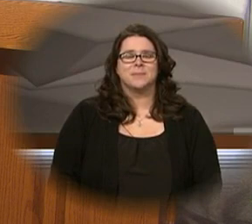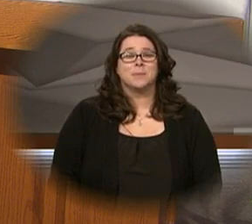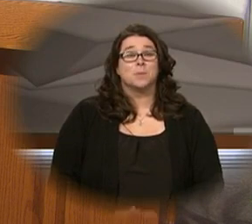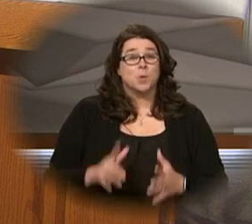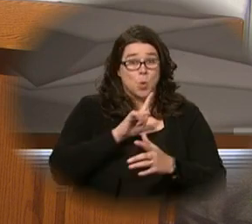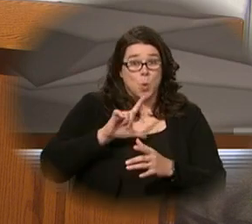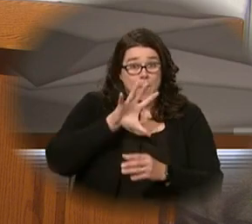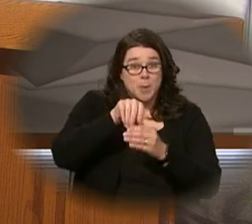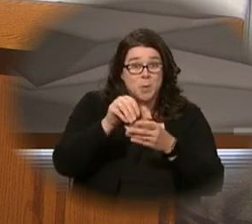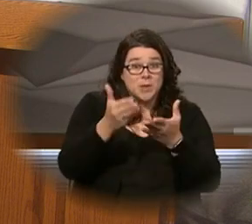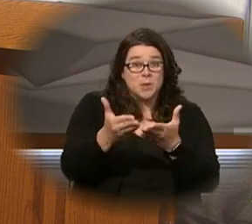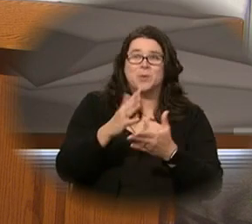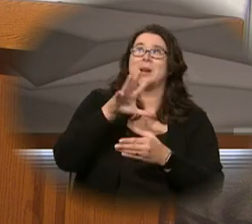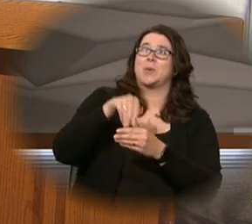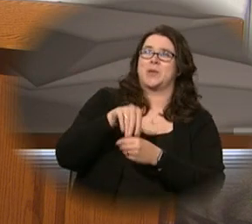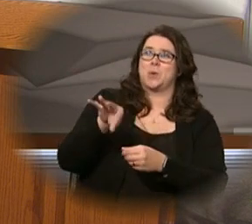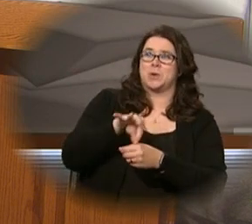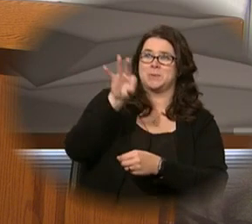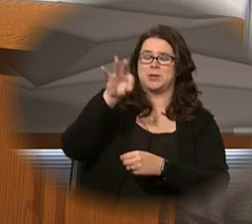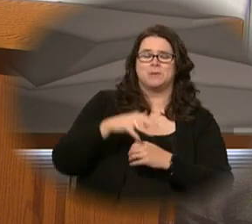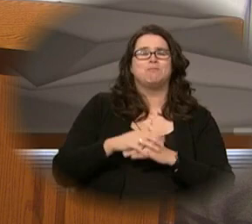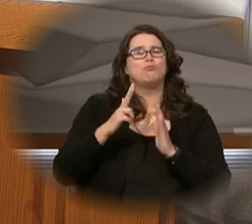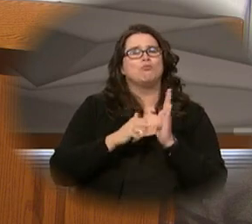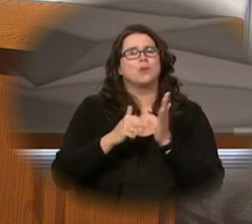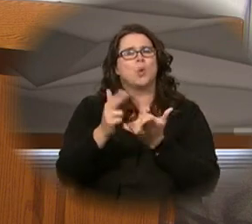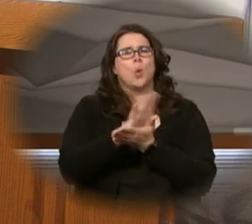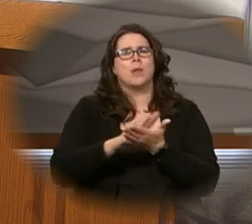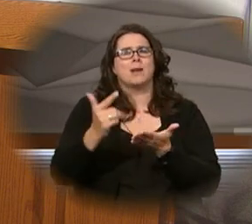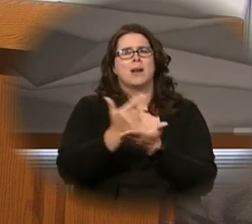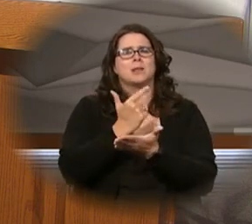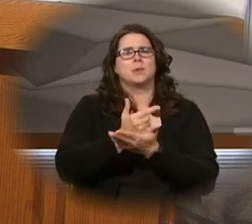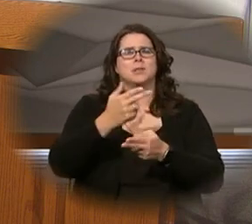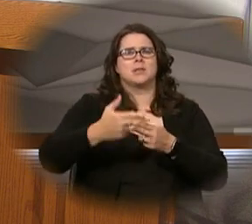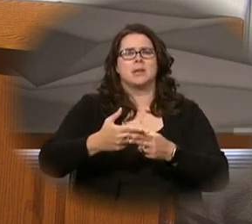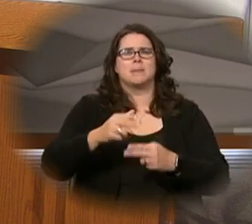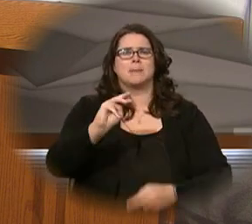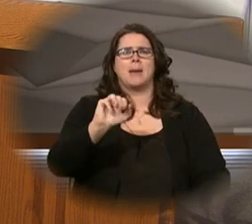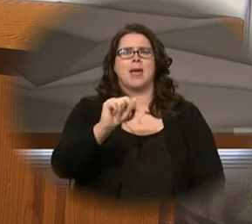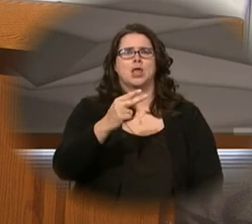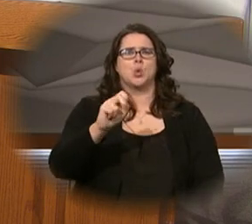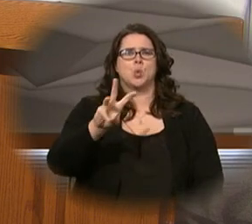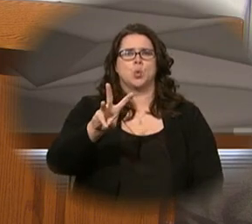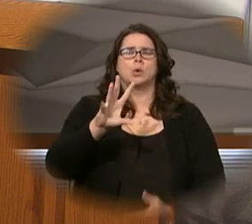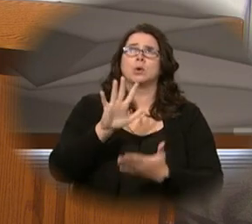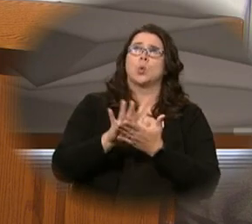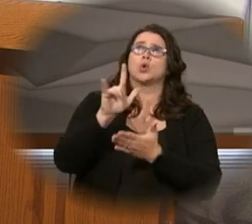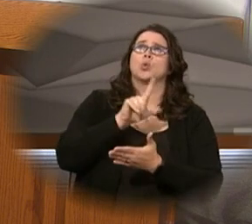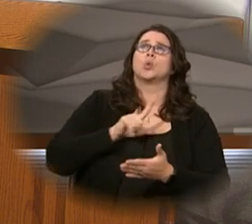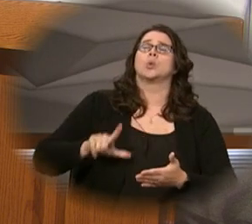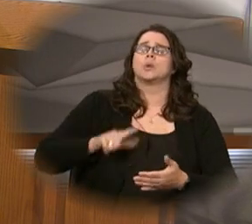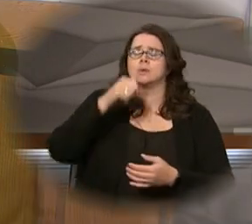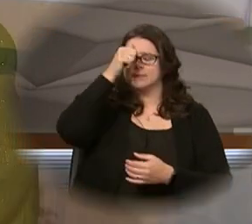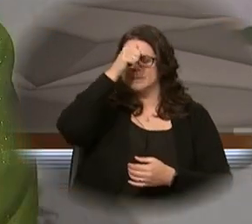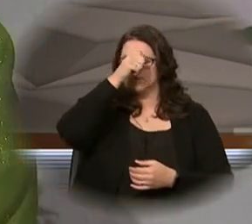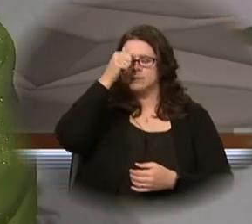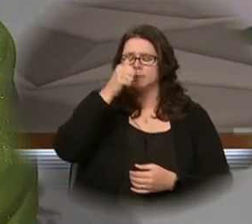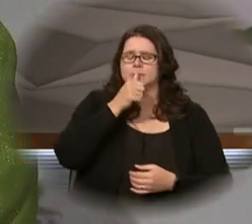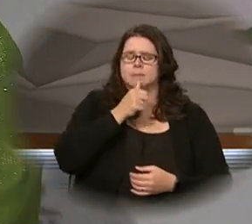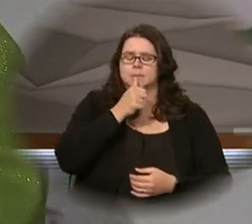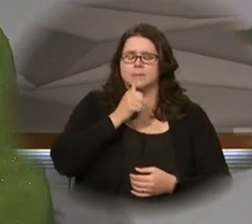The Lord be with you. And with your spirit. A reading from the Holy Gospel according to Matthew. Glory to you, O Lord.